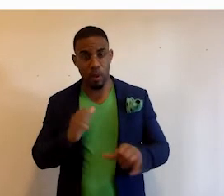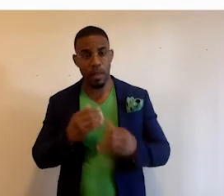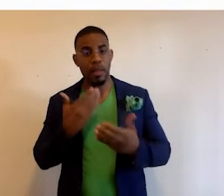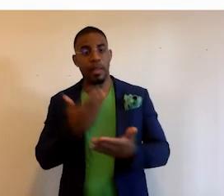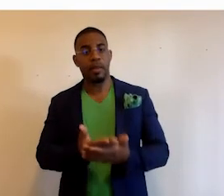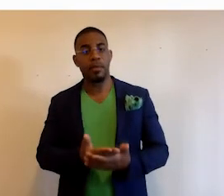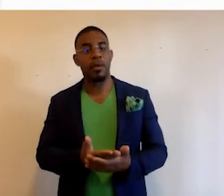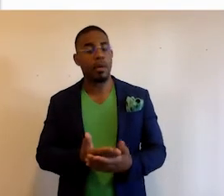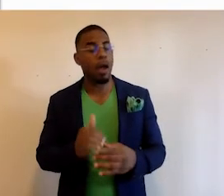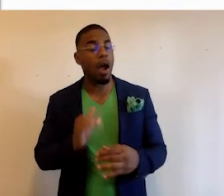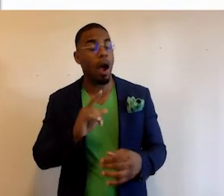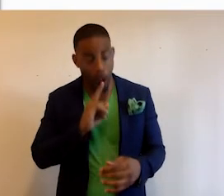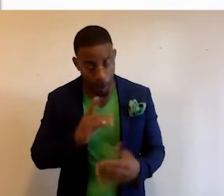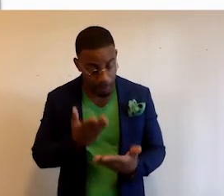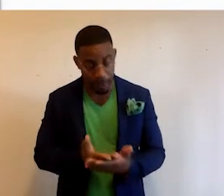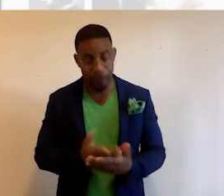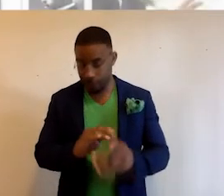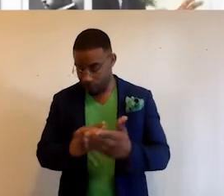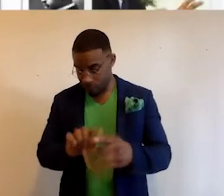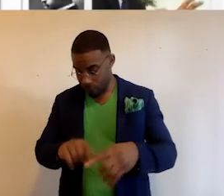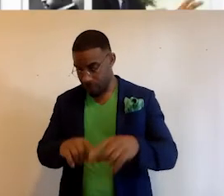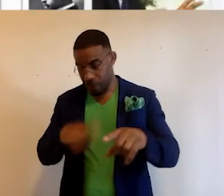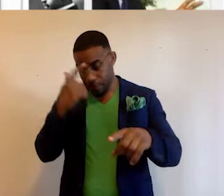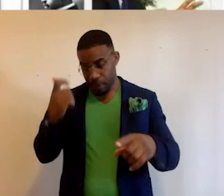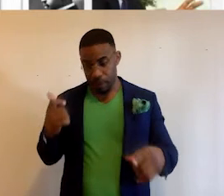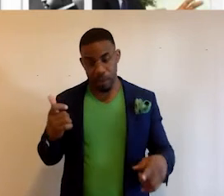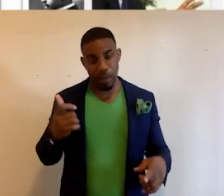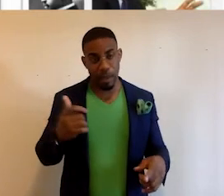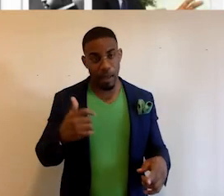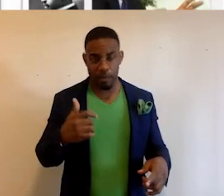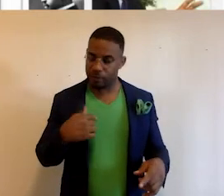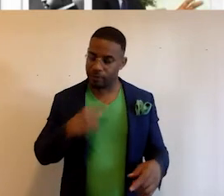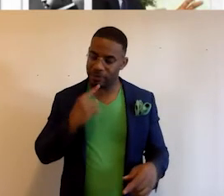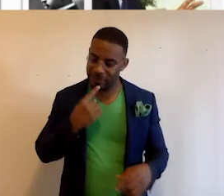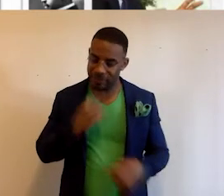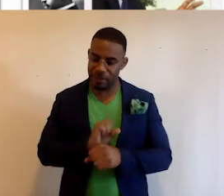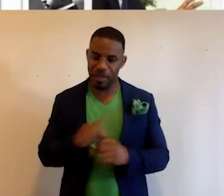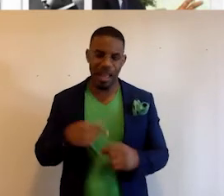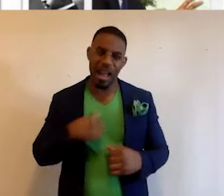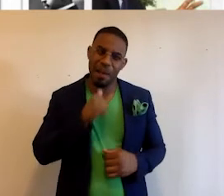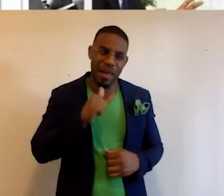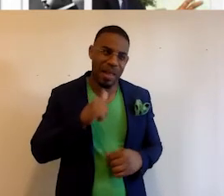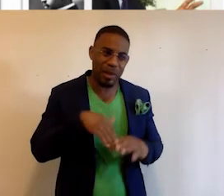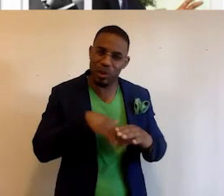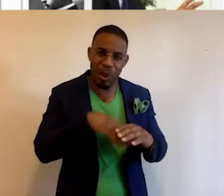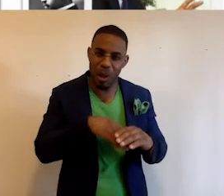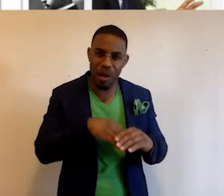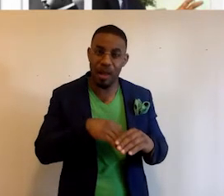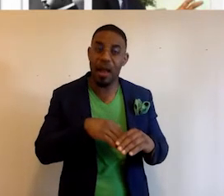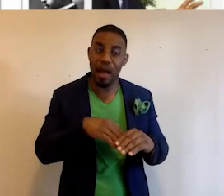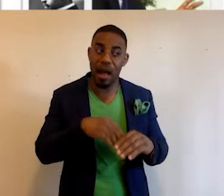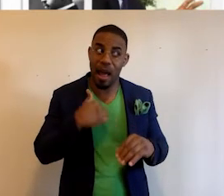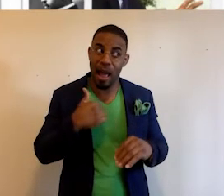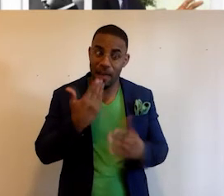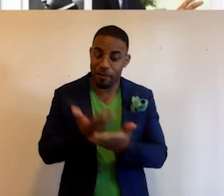deliver it, we are delivering it, excuse me, because I'm a stickler about, I'm not talking, I have